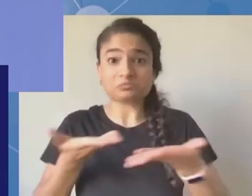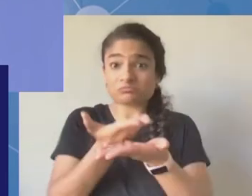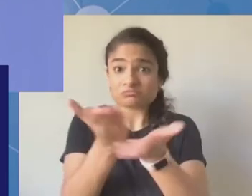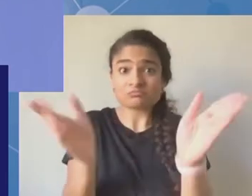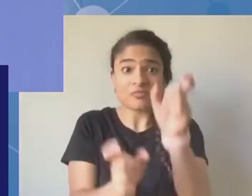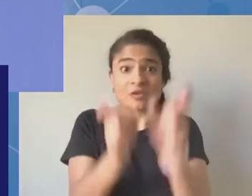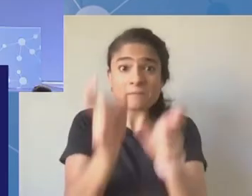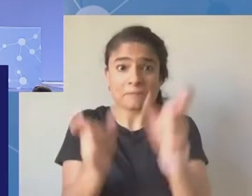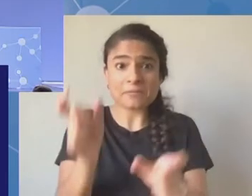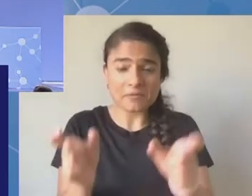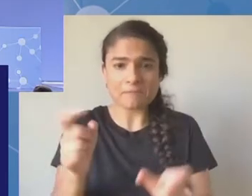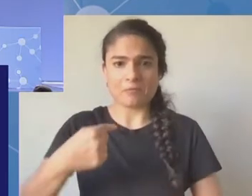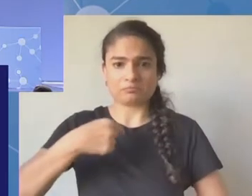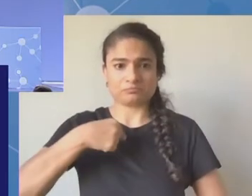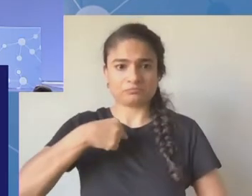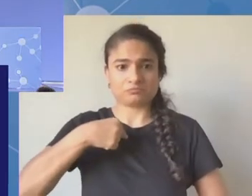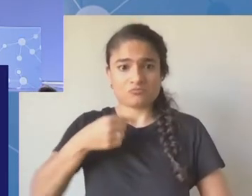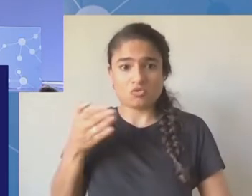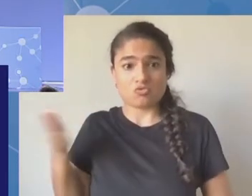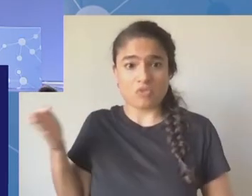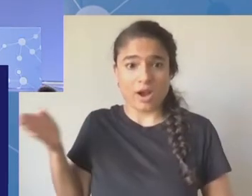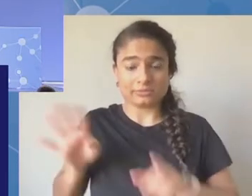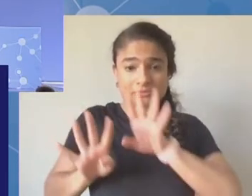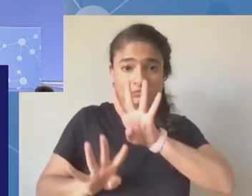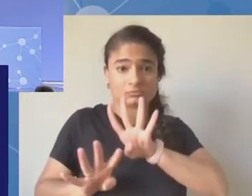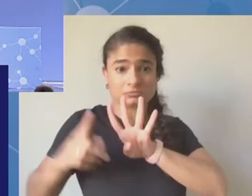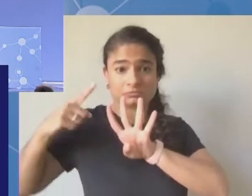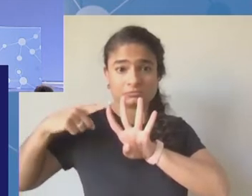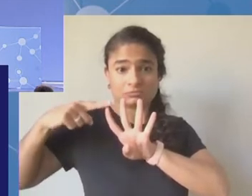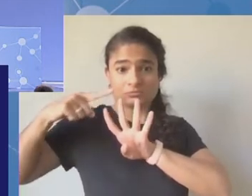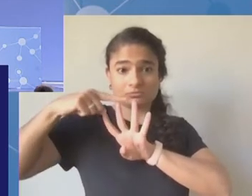forward to interesting and challenging and creative input.